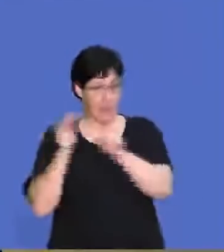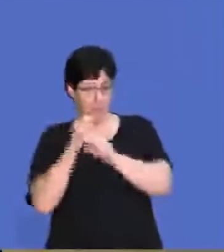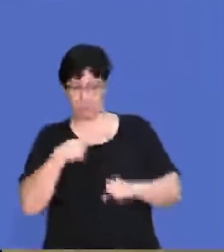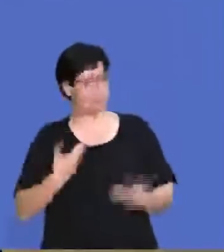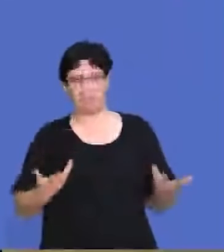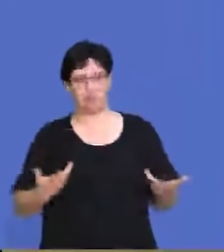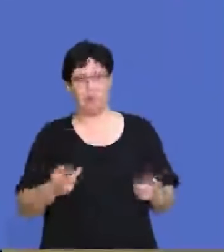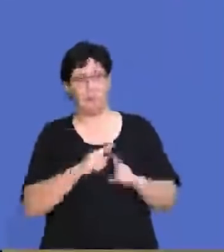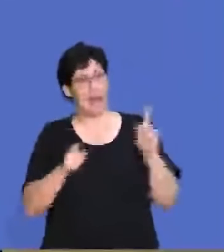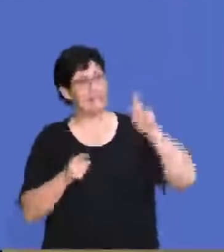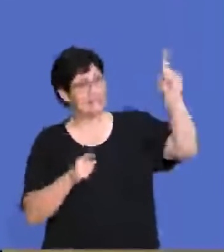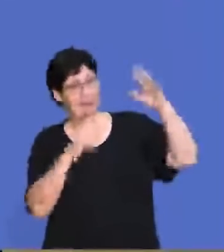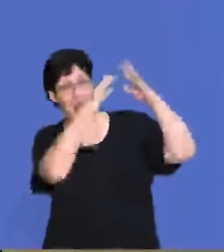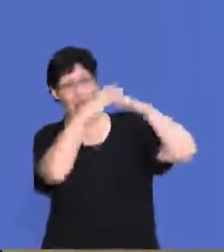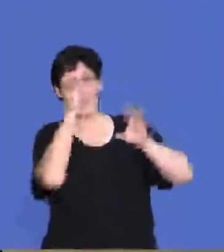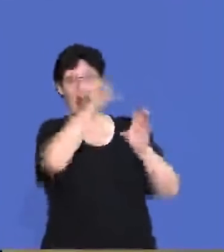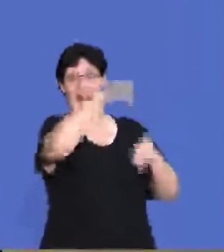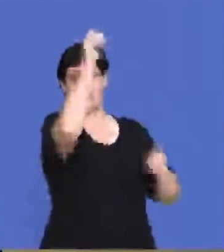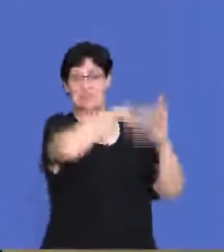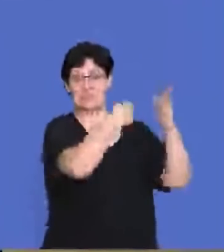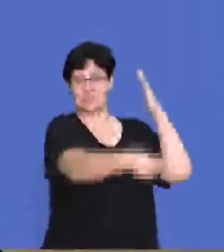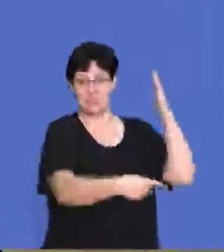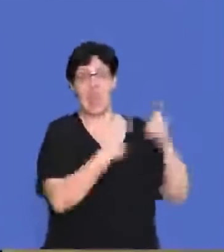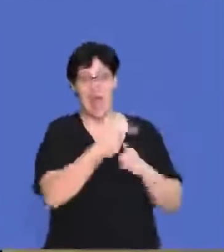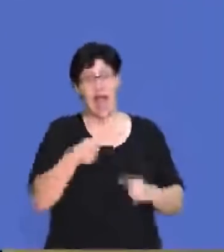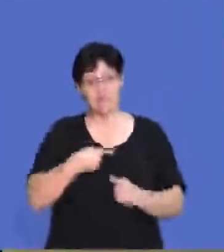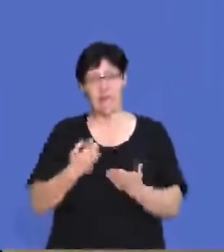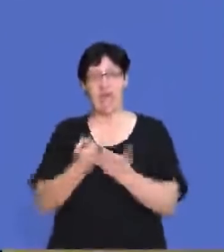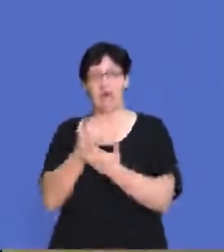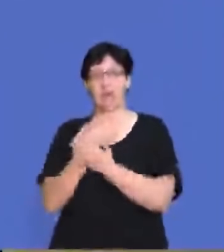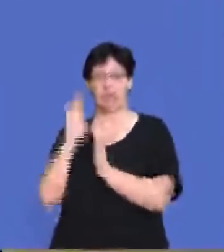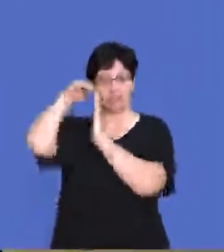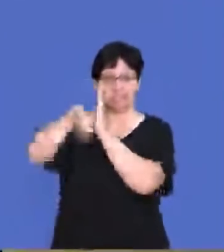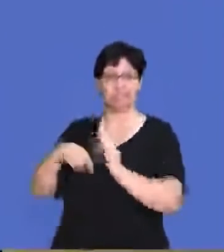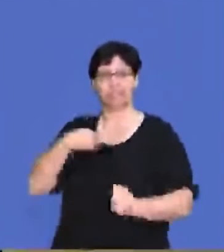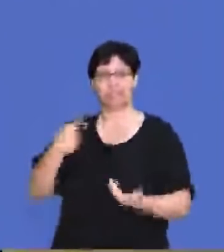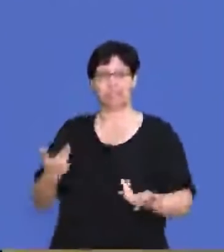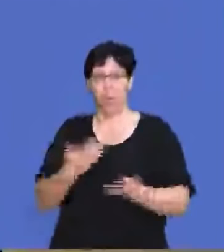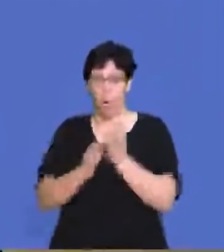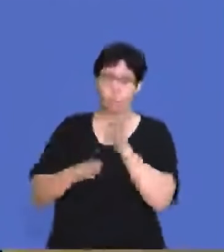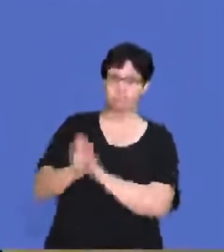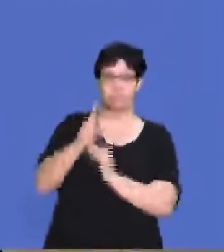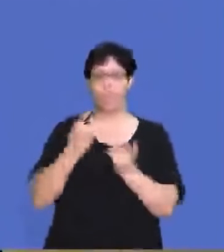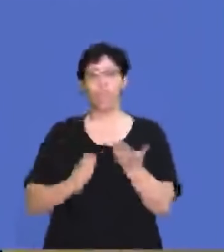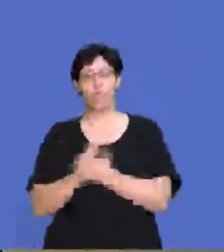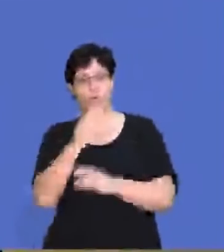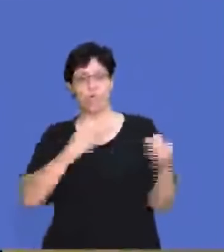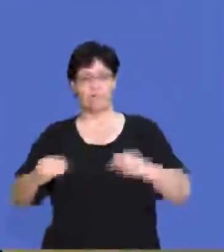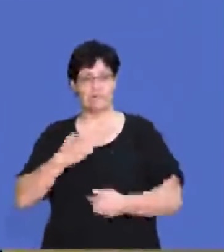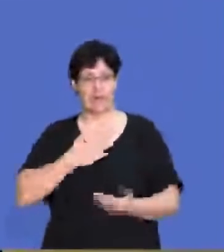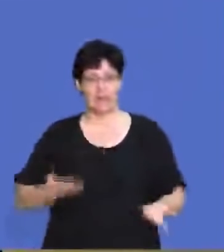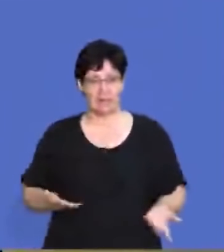However, the outcome of a United States election can have a massive impact on our business